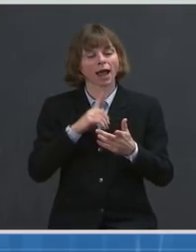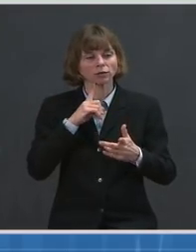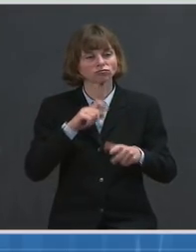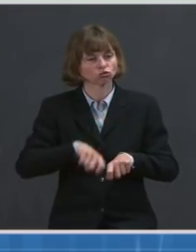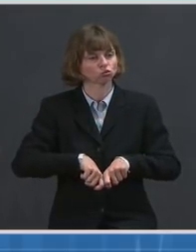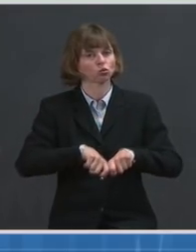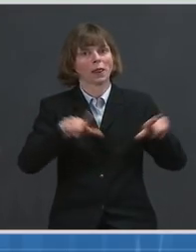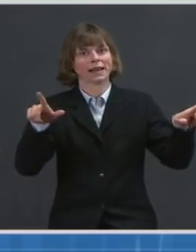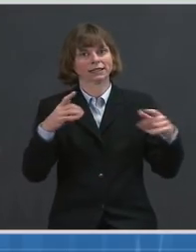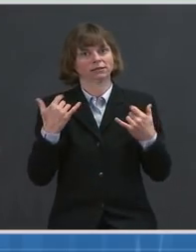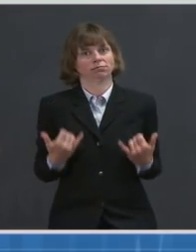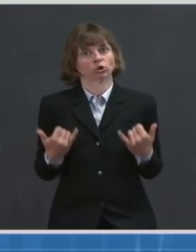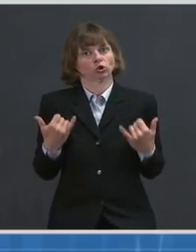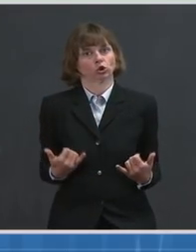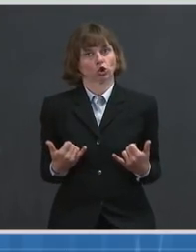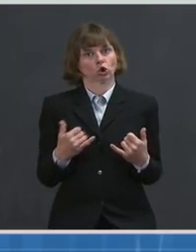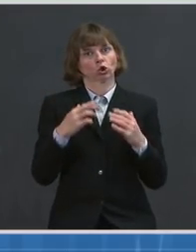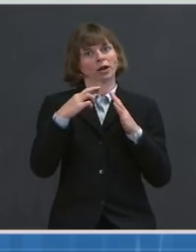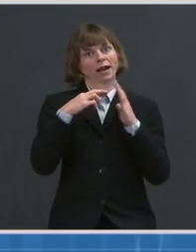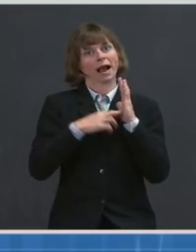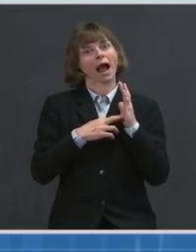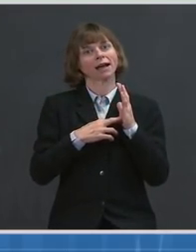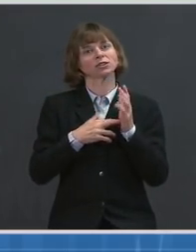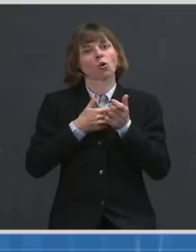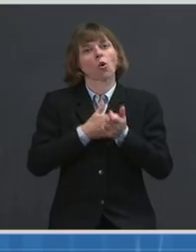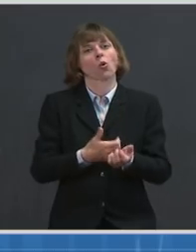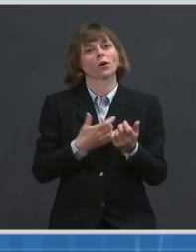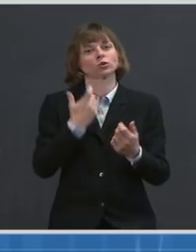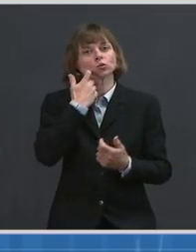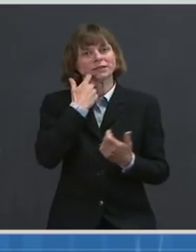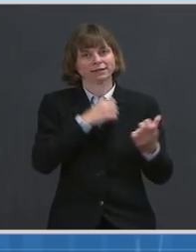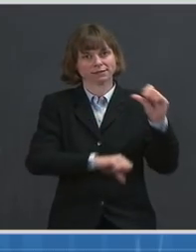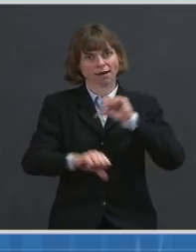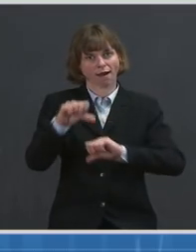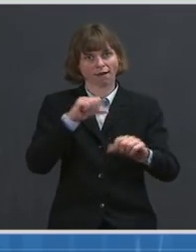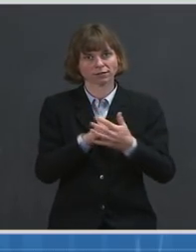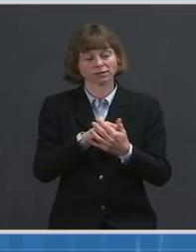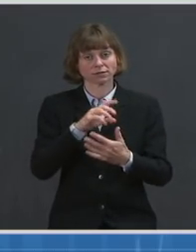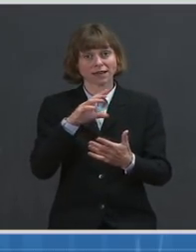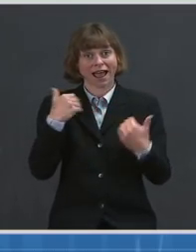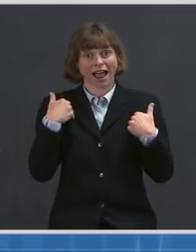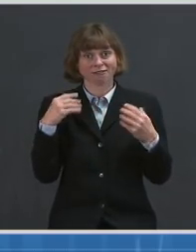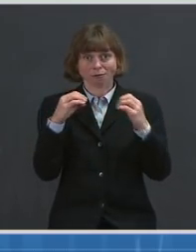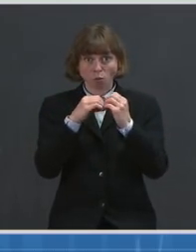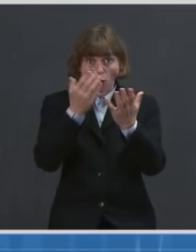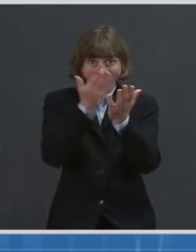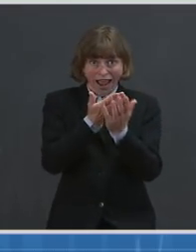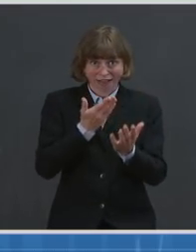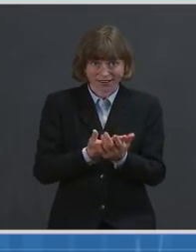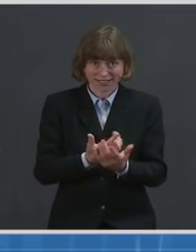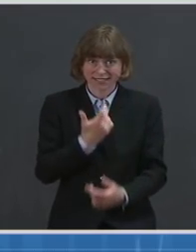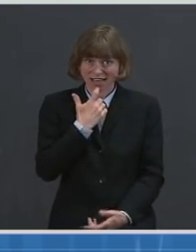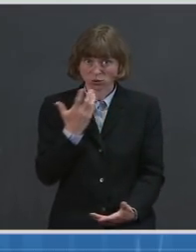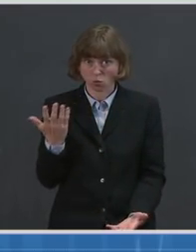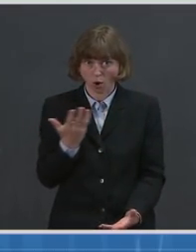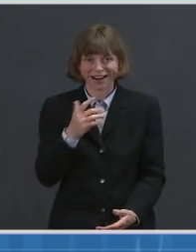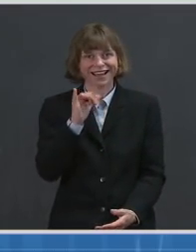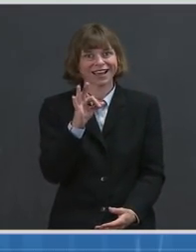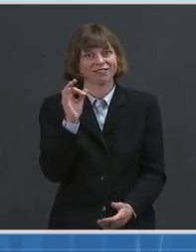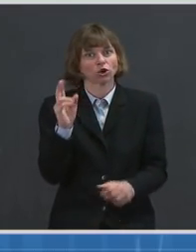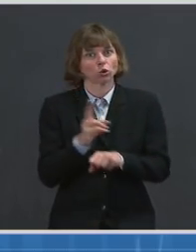based on the most recent science. That science includes additional evidence showing that, when used consistently and correctly,